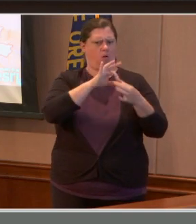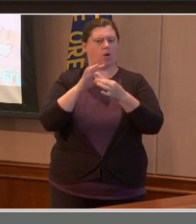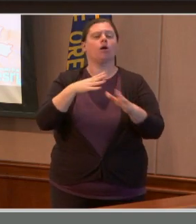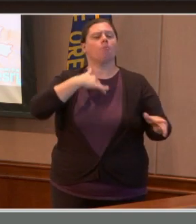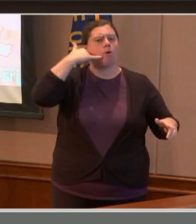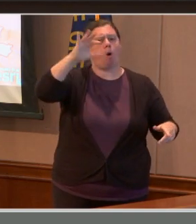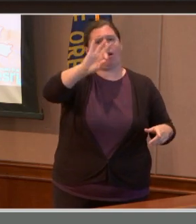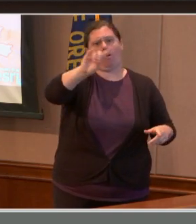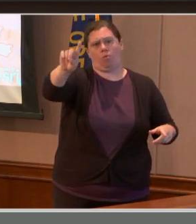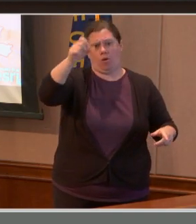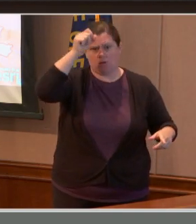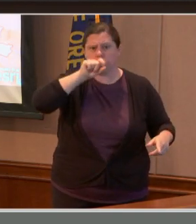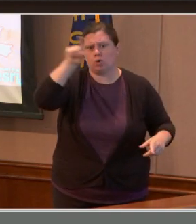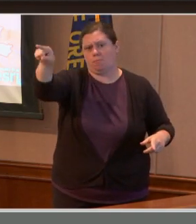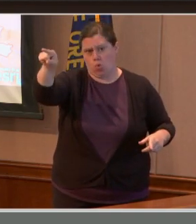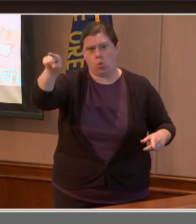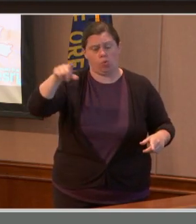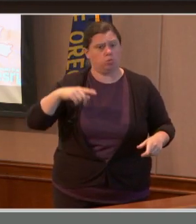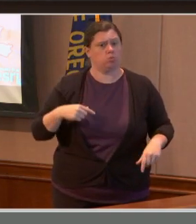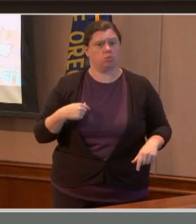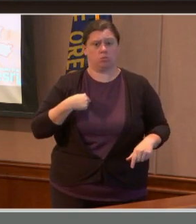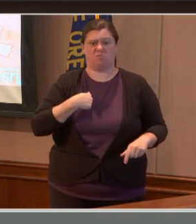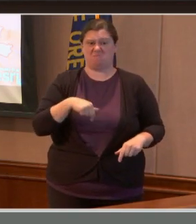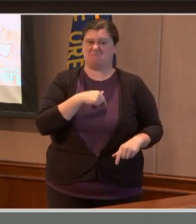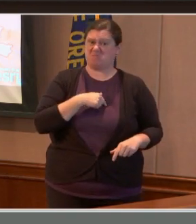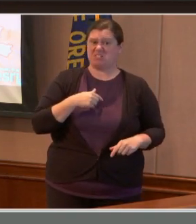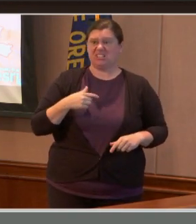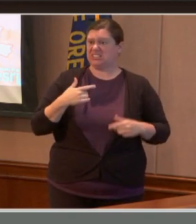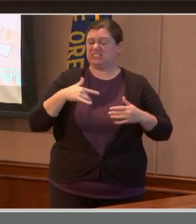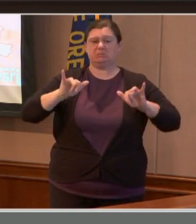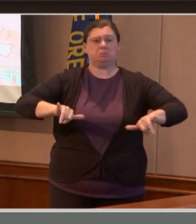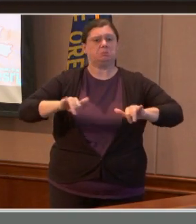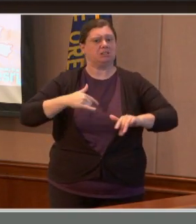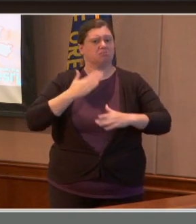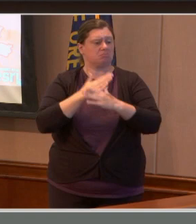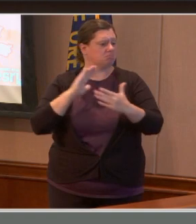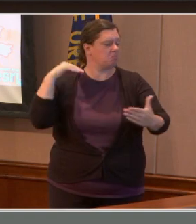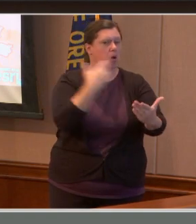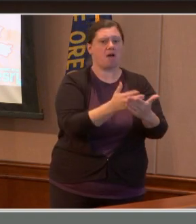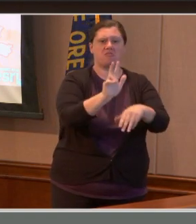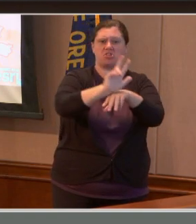again, it's an incredible amount of patrol out there keeping our communities safe.